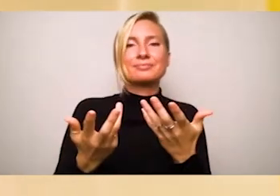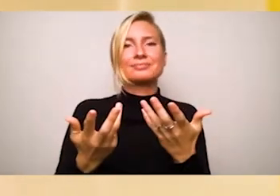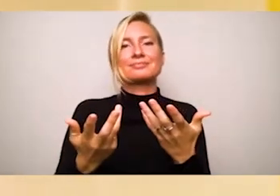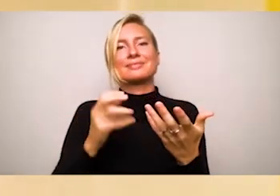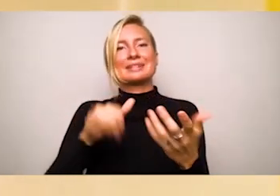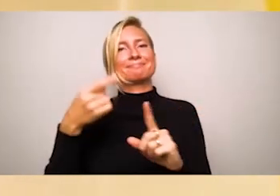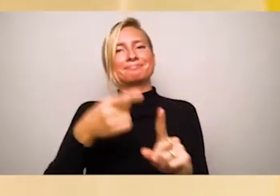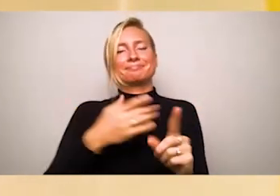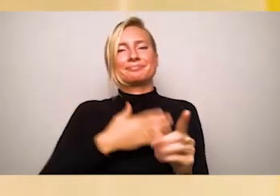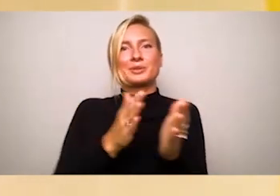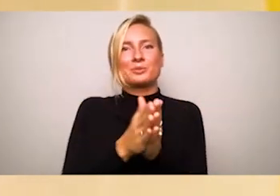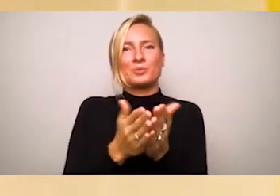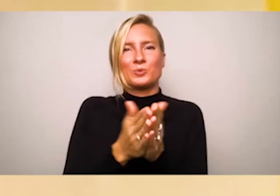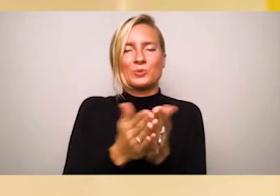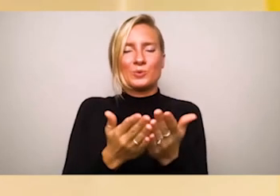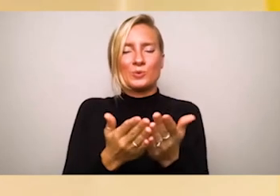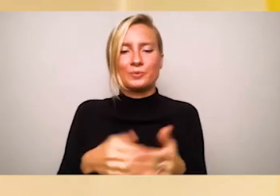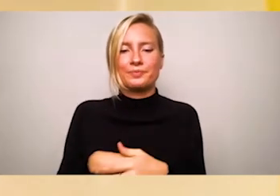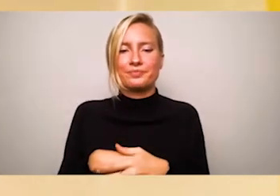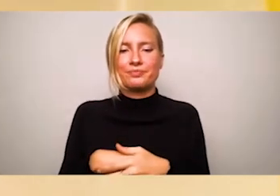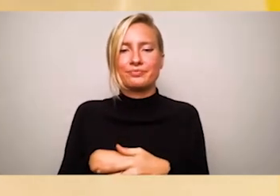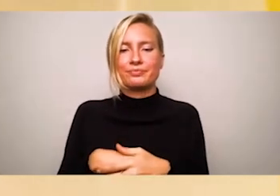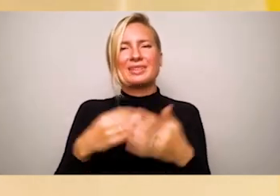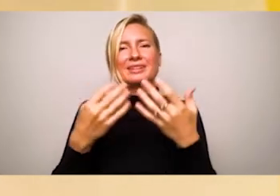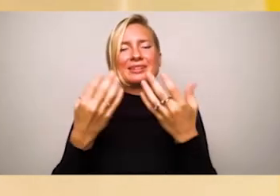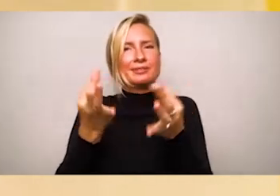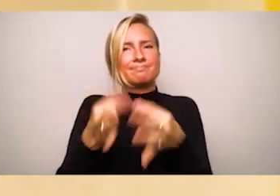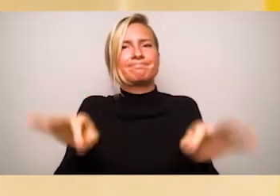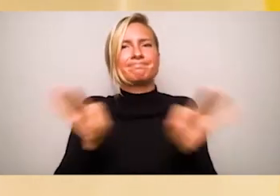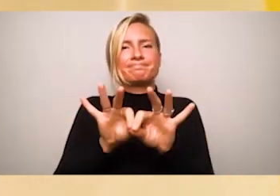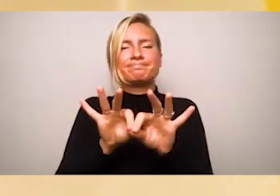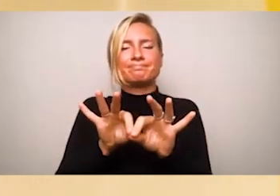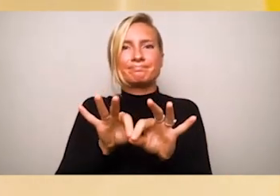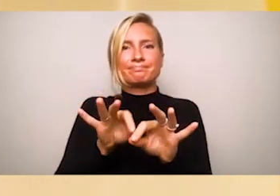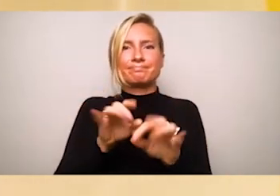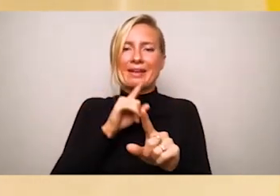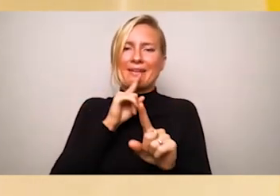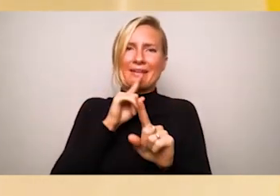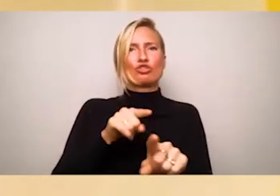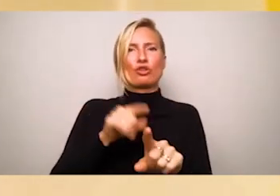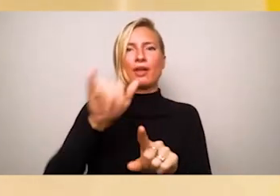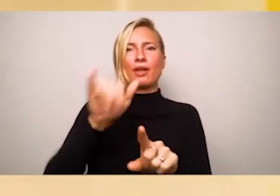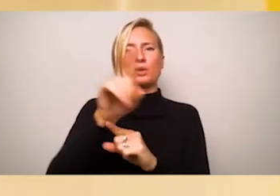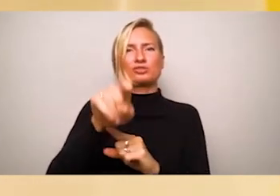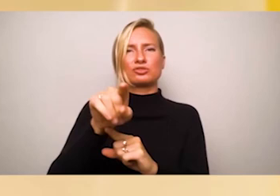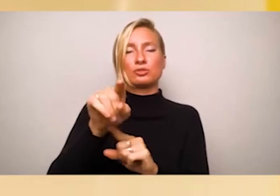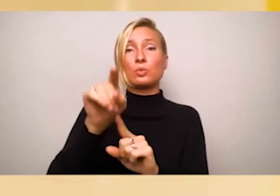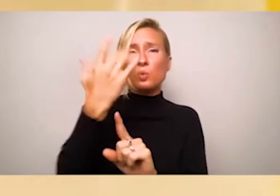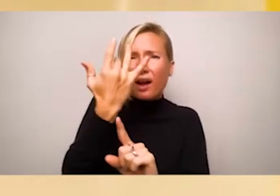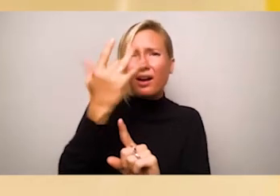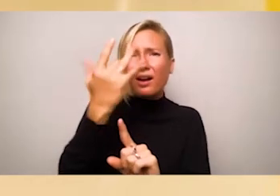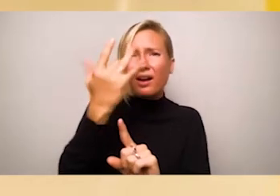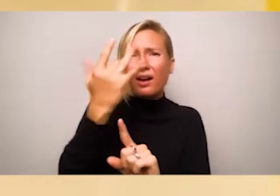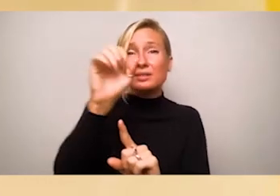Because even though studying riddles did nothing for my popularity, it did teach me this. How